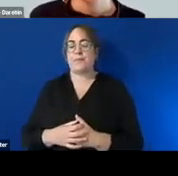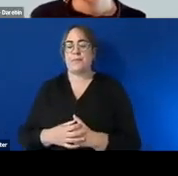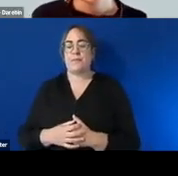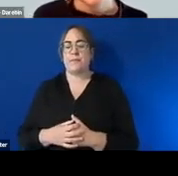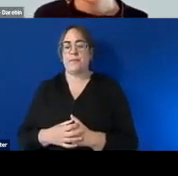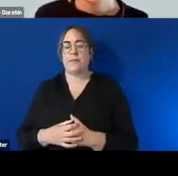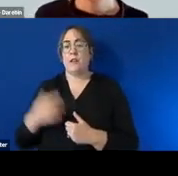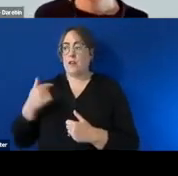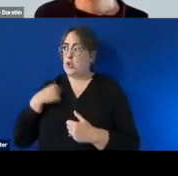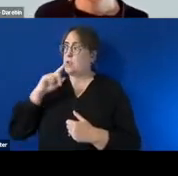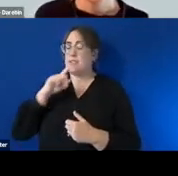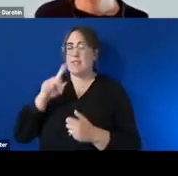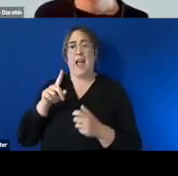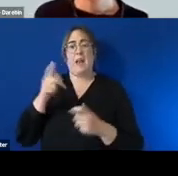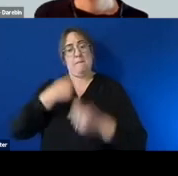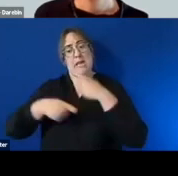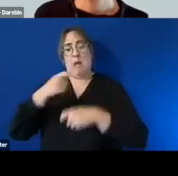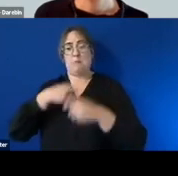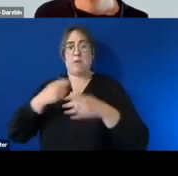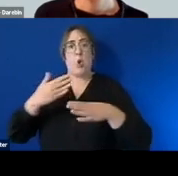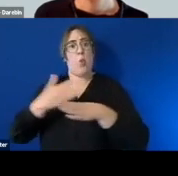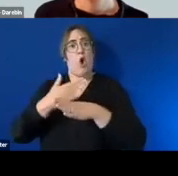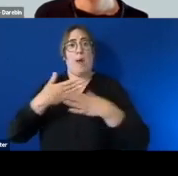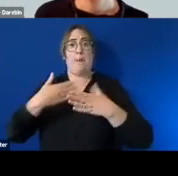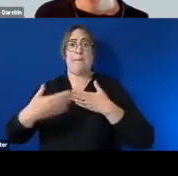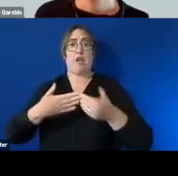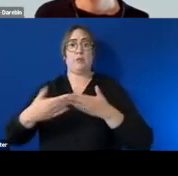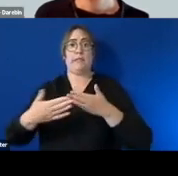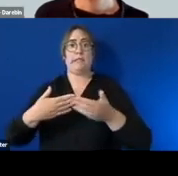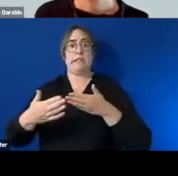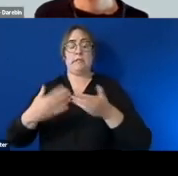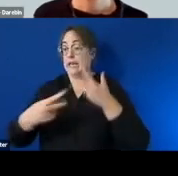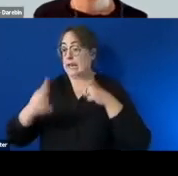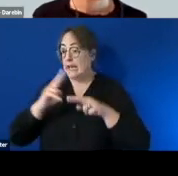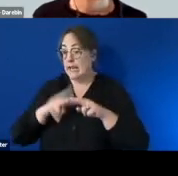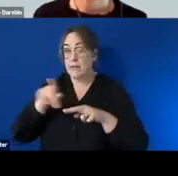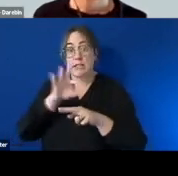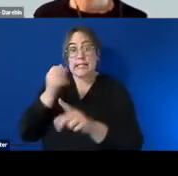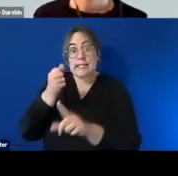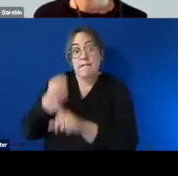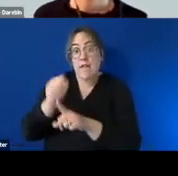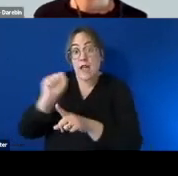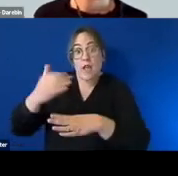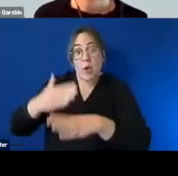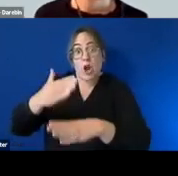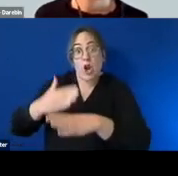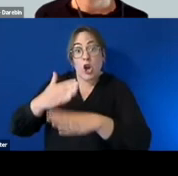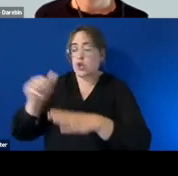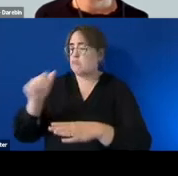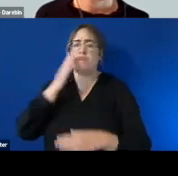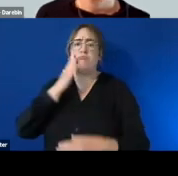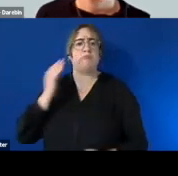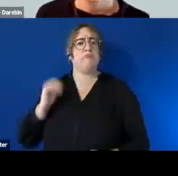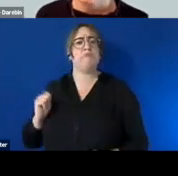but you treat it as a performance management issue at the end of the day but if it's not affecting their capacity to do their role then it it shouldn't um it shouldn't matter